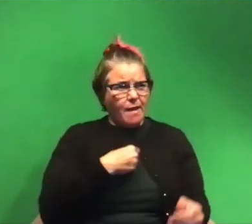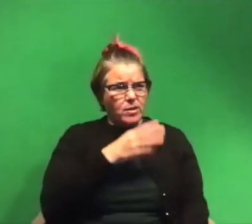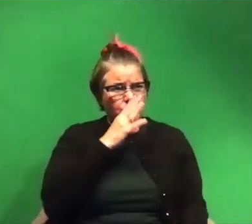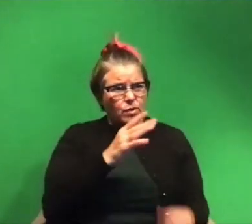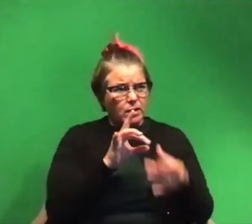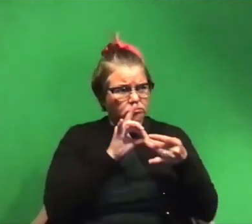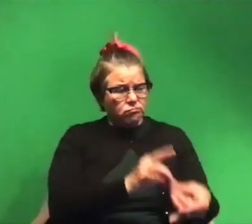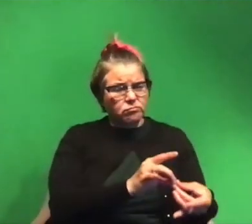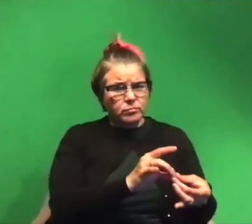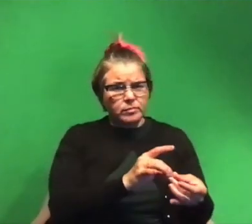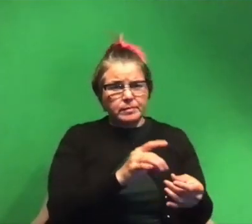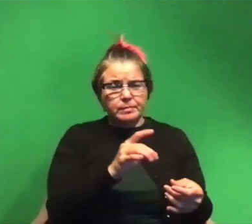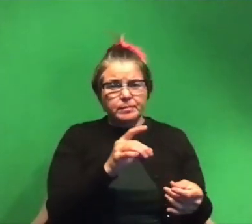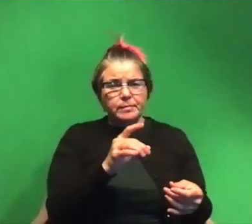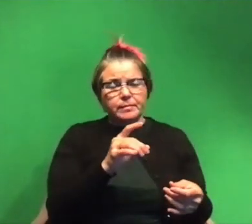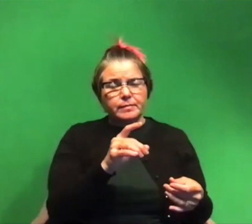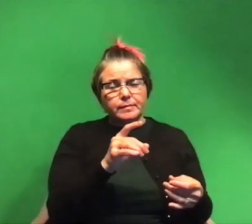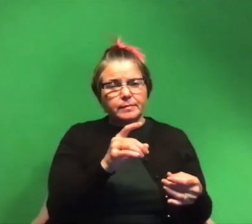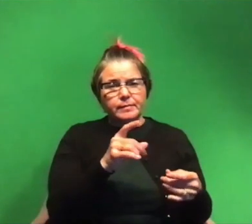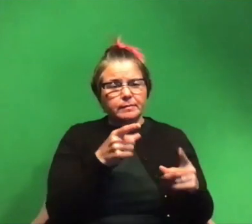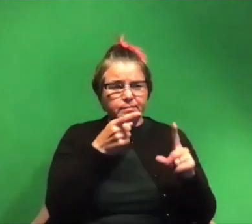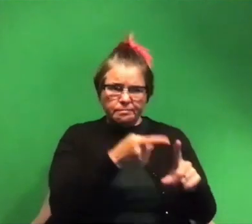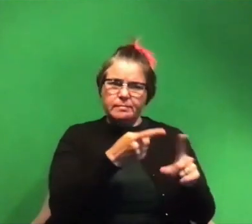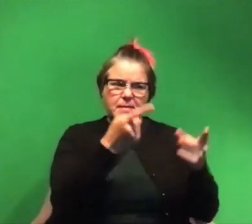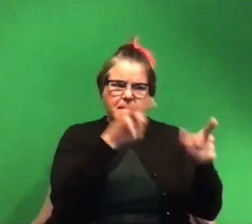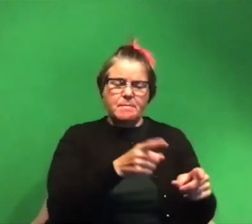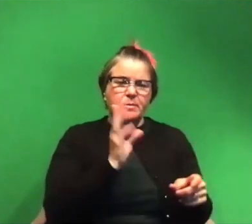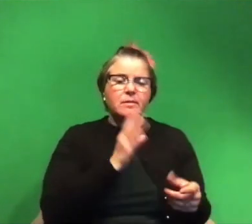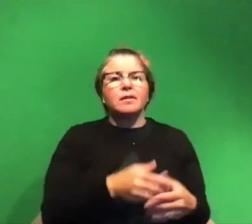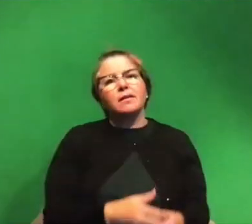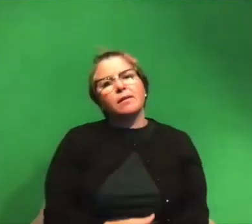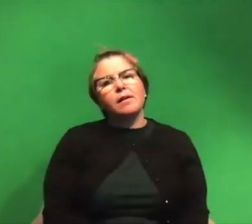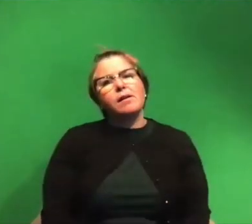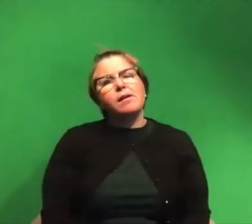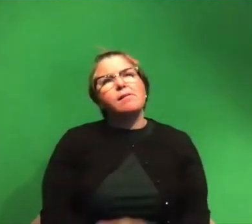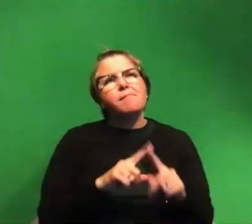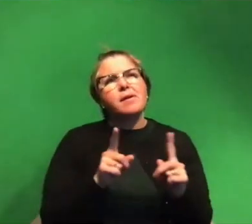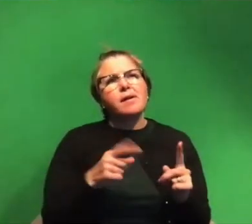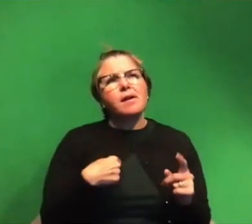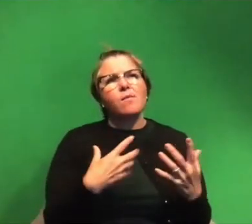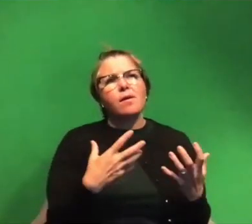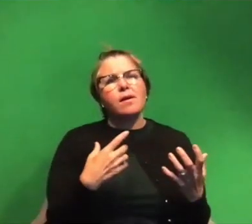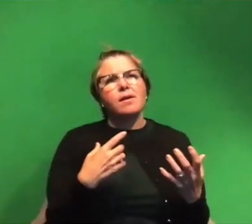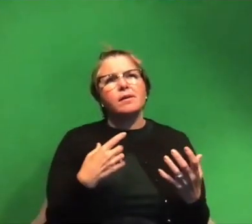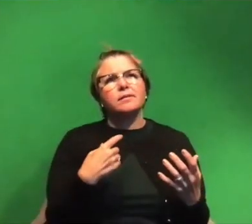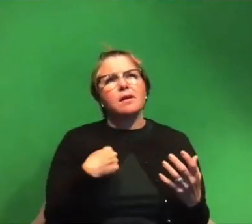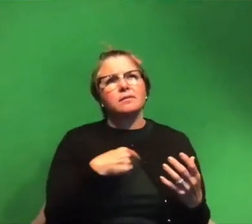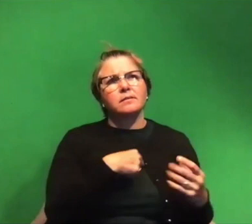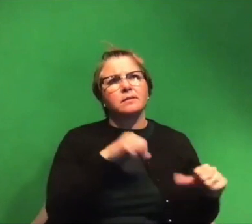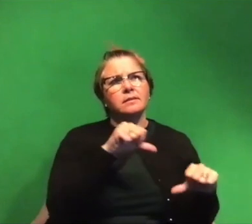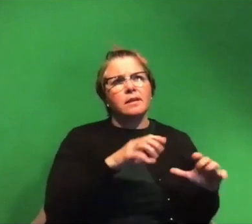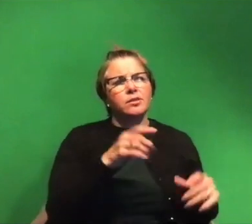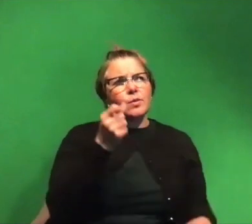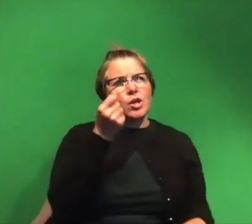to this like yielded factor or something like that but i'd almost want us to understand the